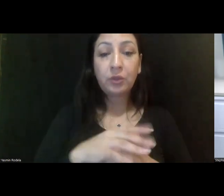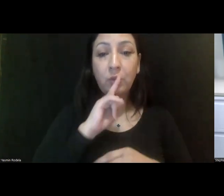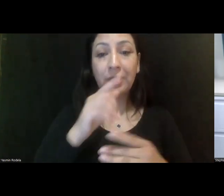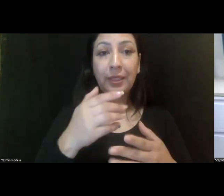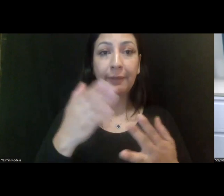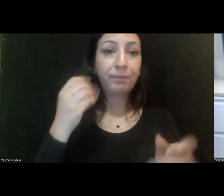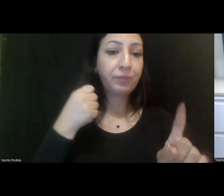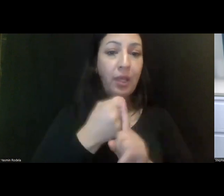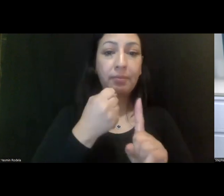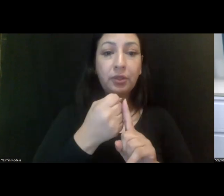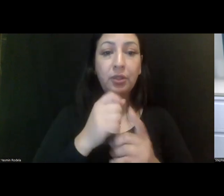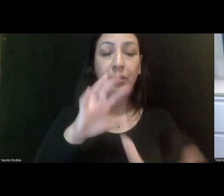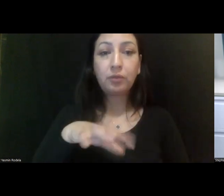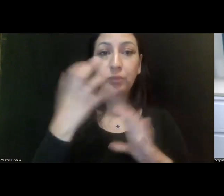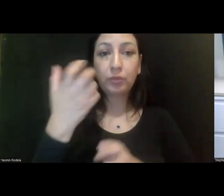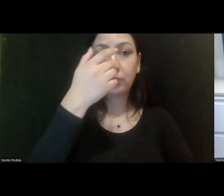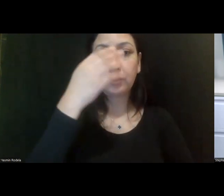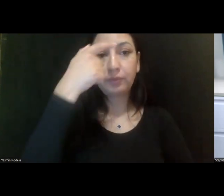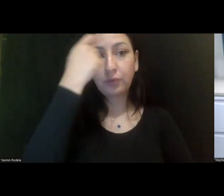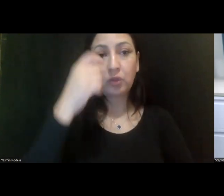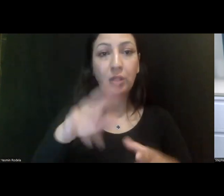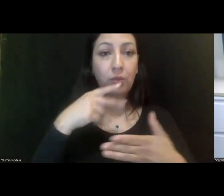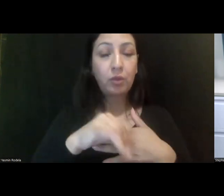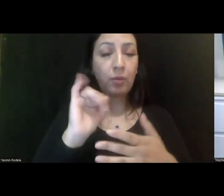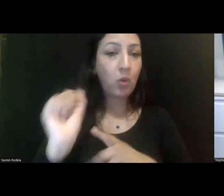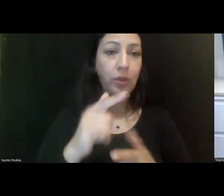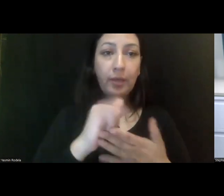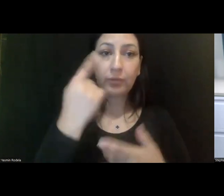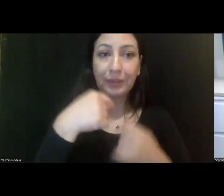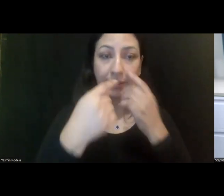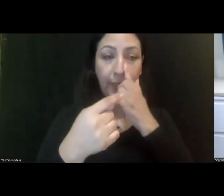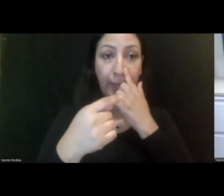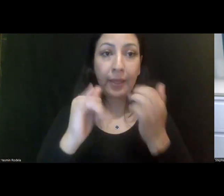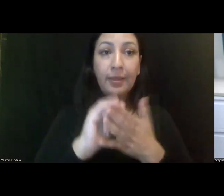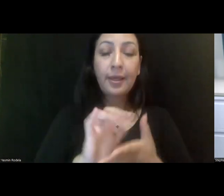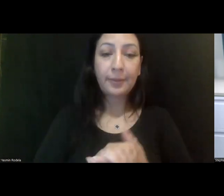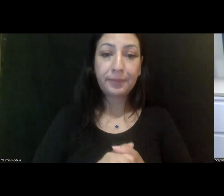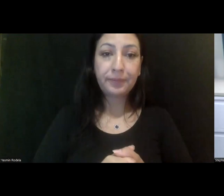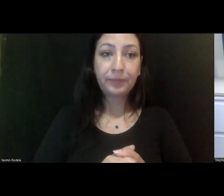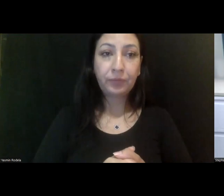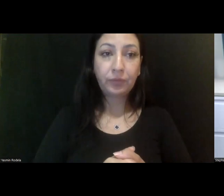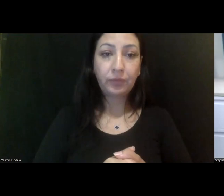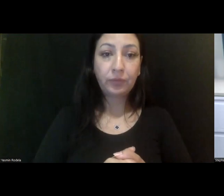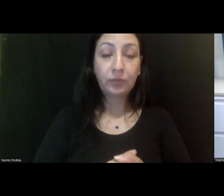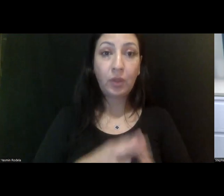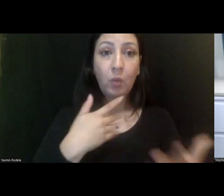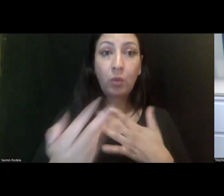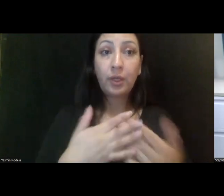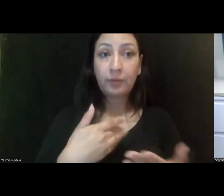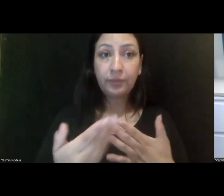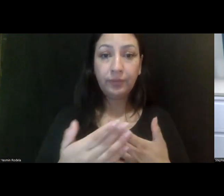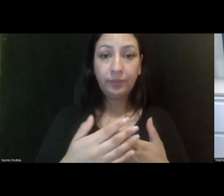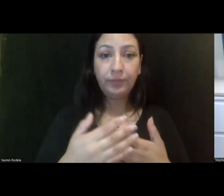psychosis program through our behavioral health connect. And so all of that to say that, um, whether it be,